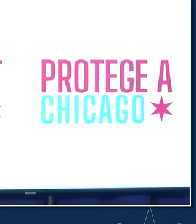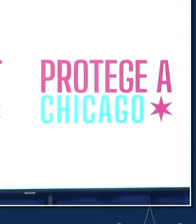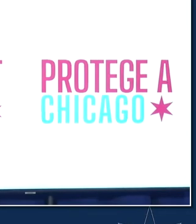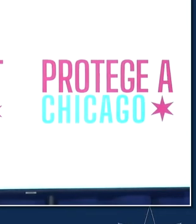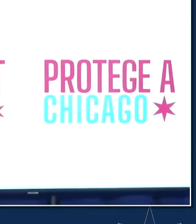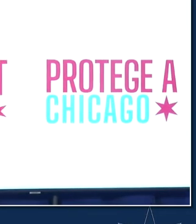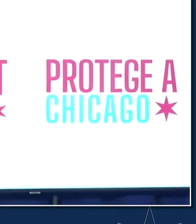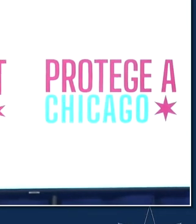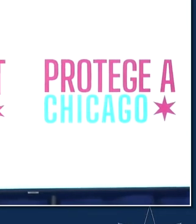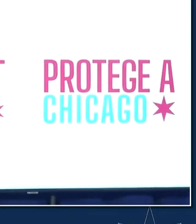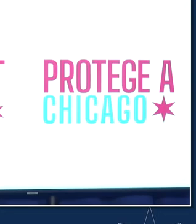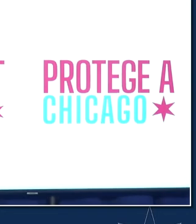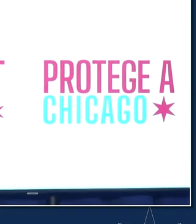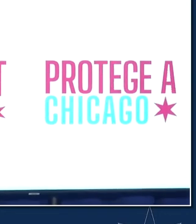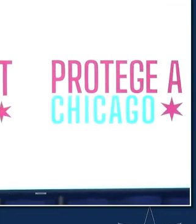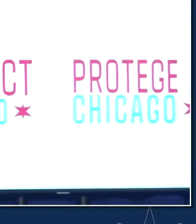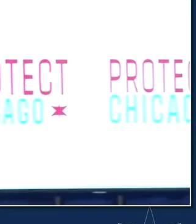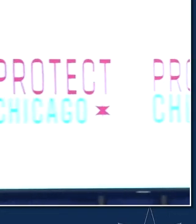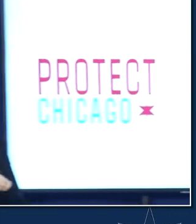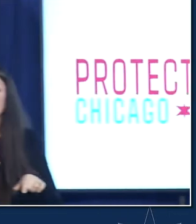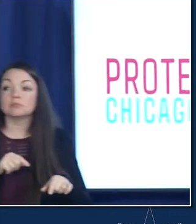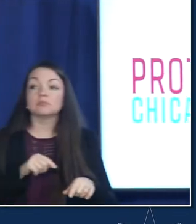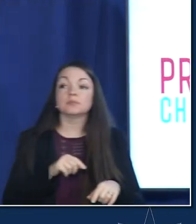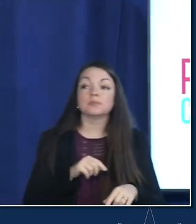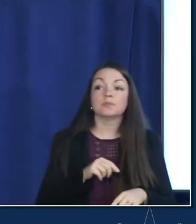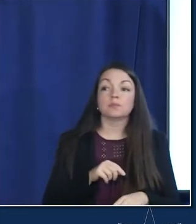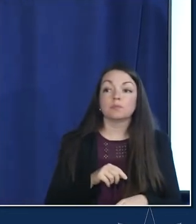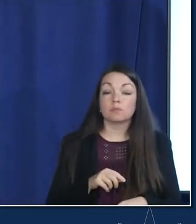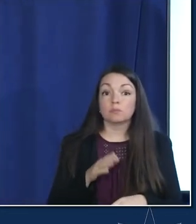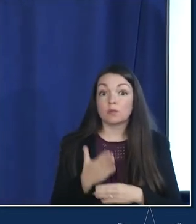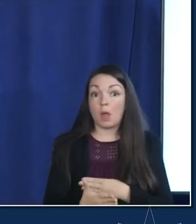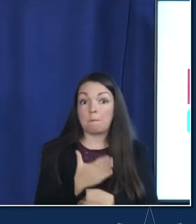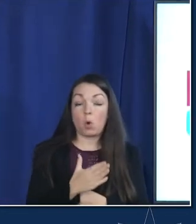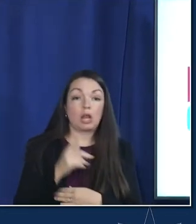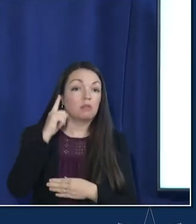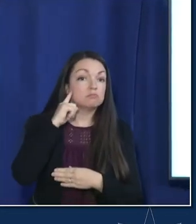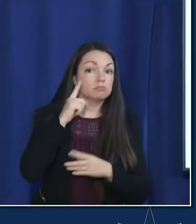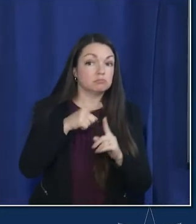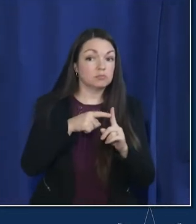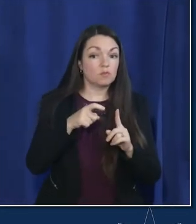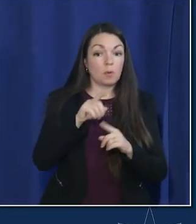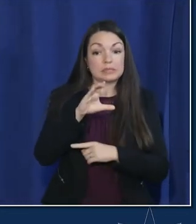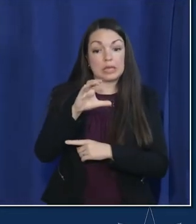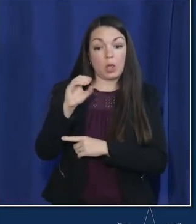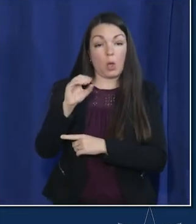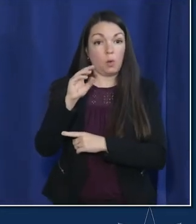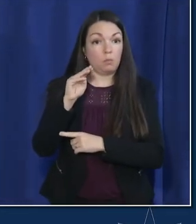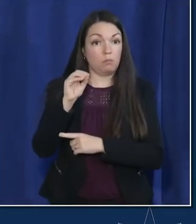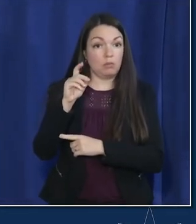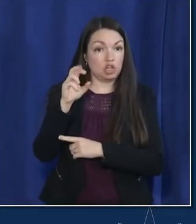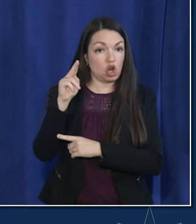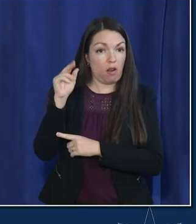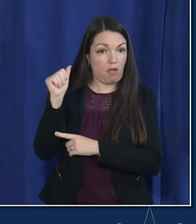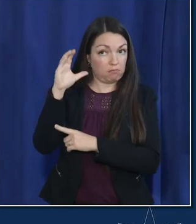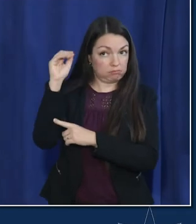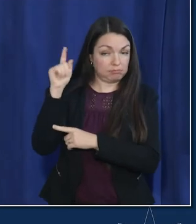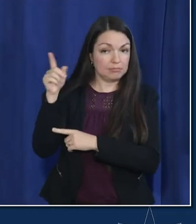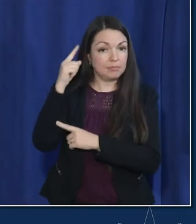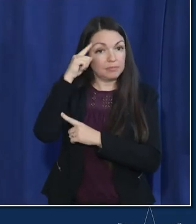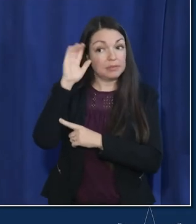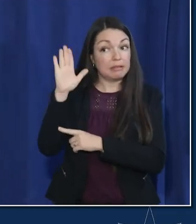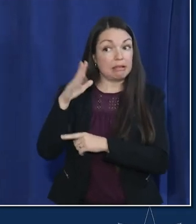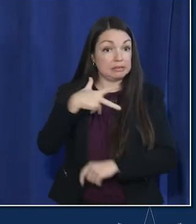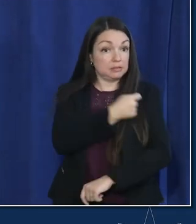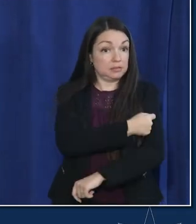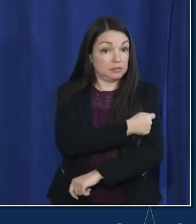both answer this question we listened this morning from the ceo of moderna that he thinks that his vaccine won't